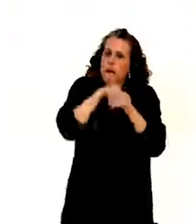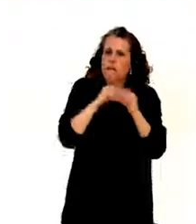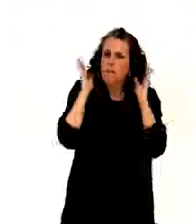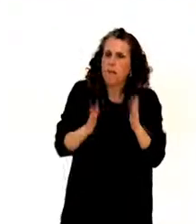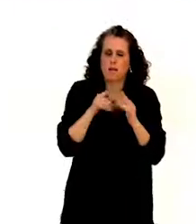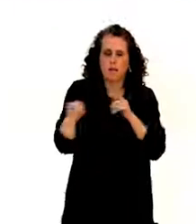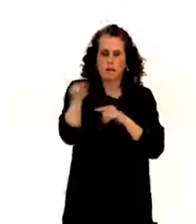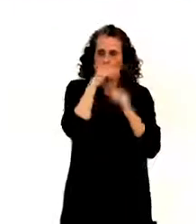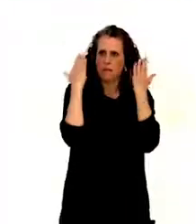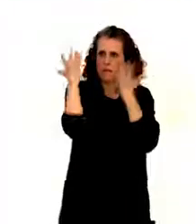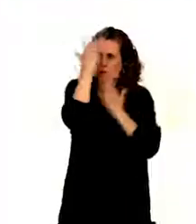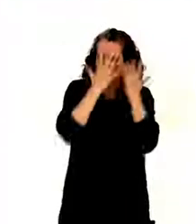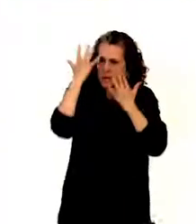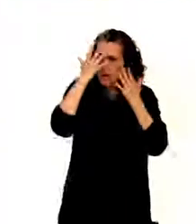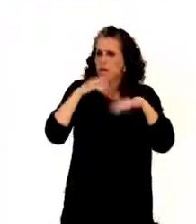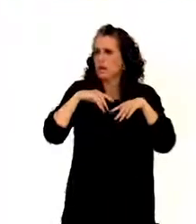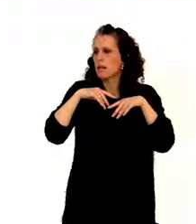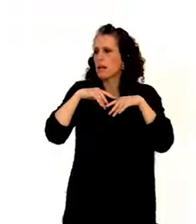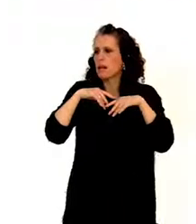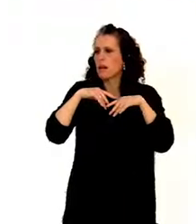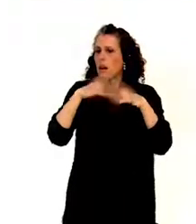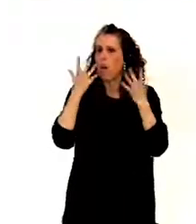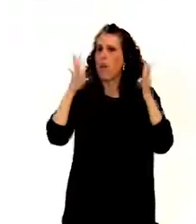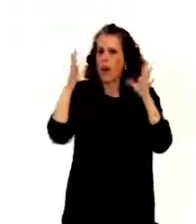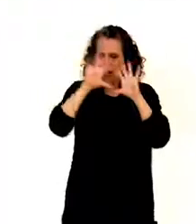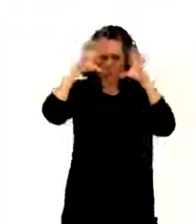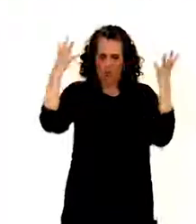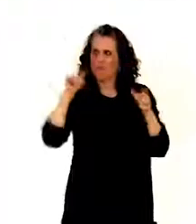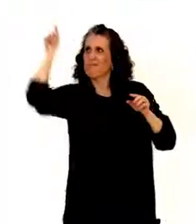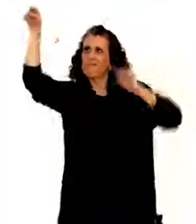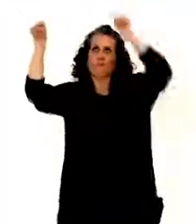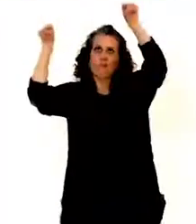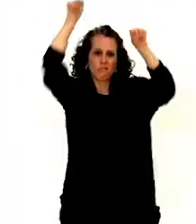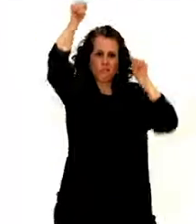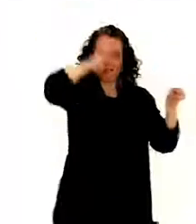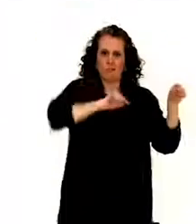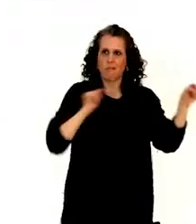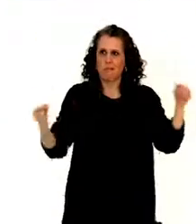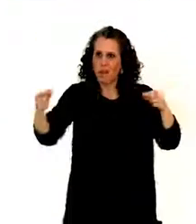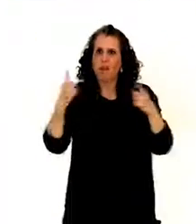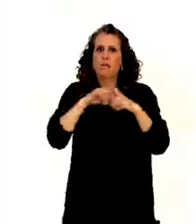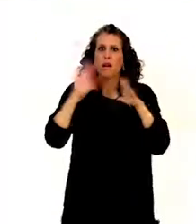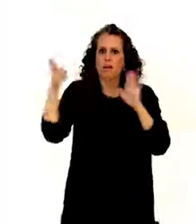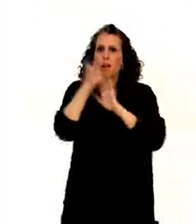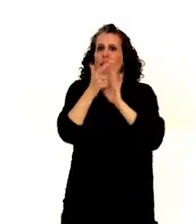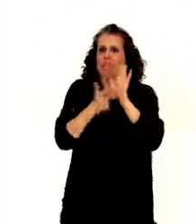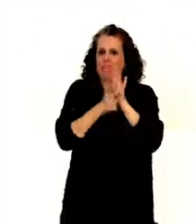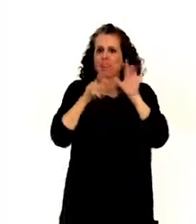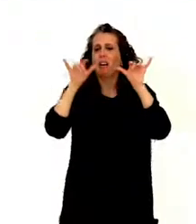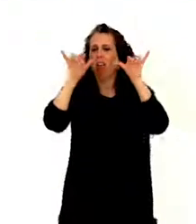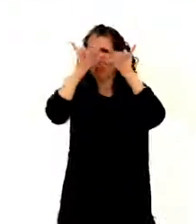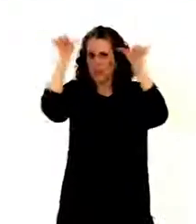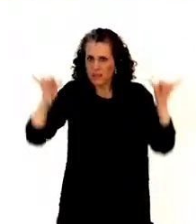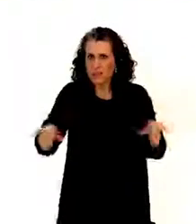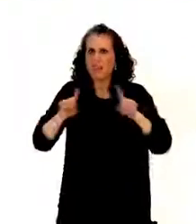equal geographic distribution, representation of all legal systems of all different cultures,